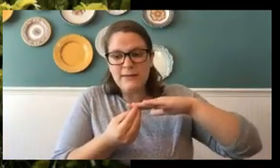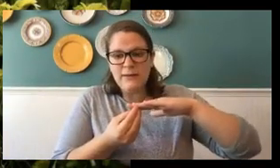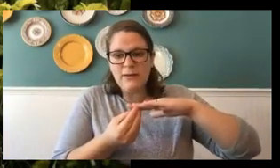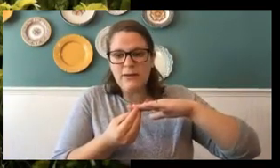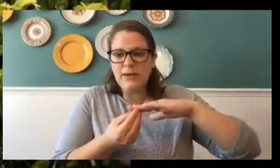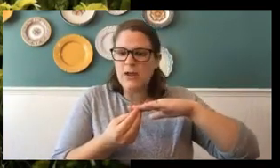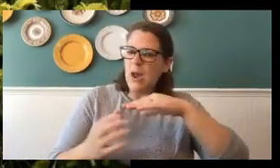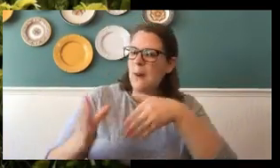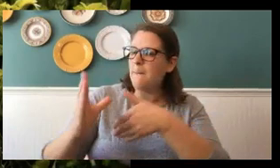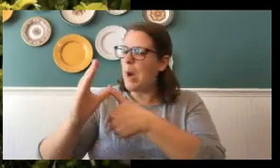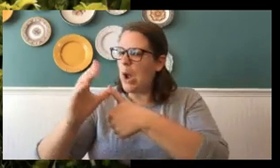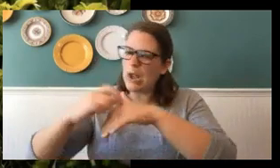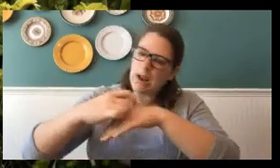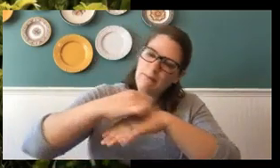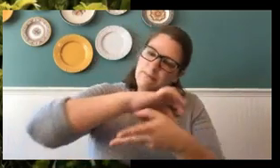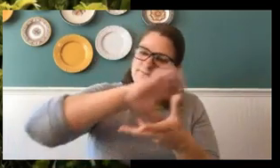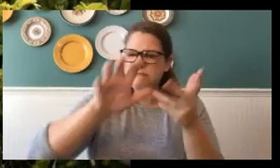Raise your hand.